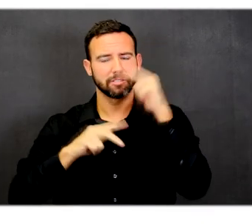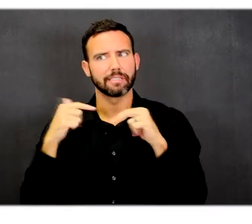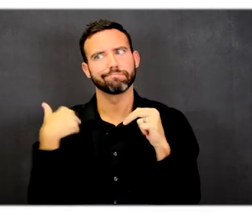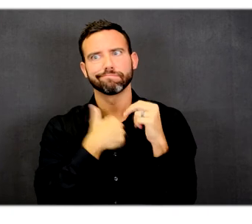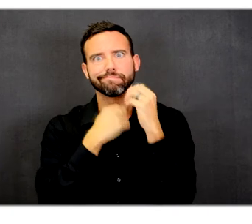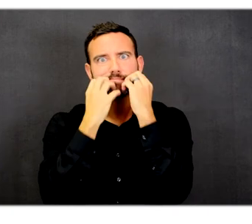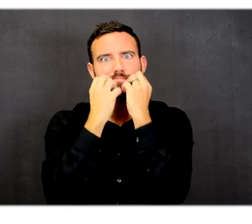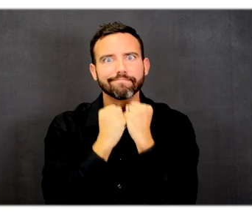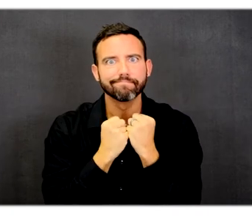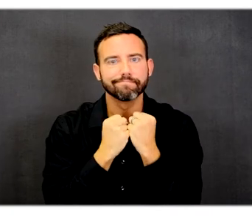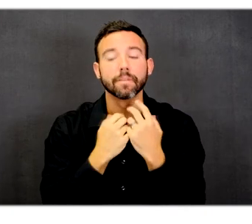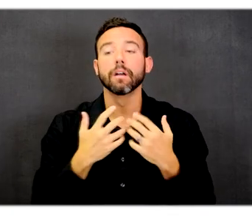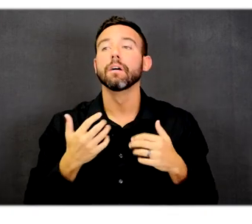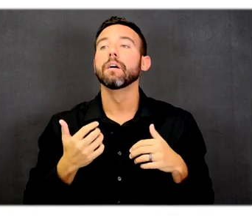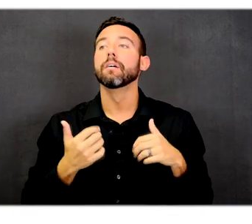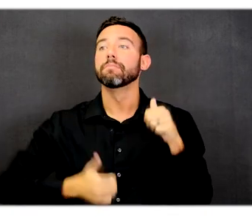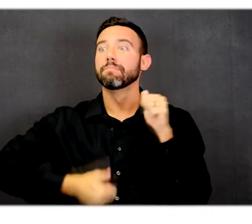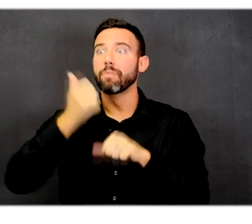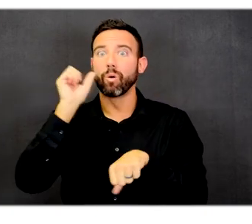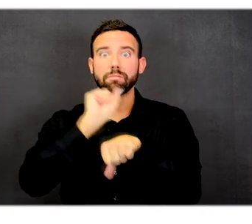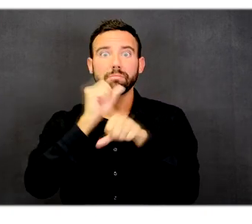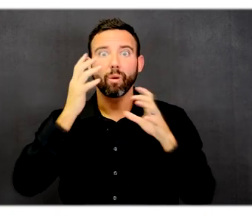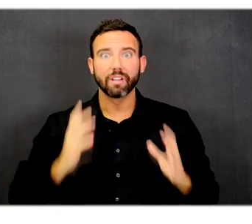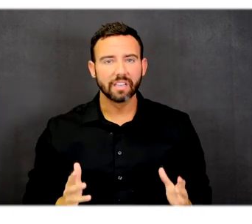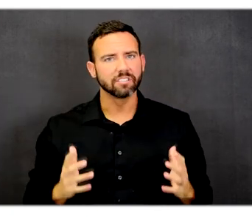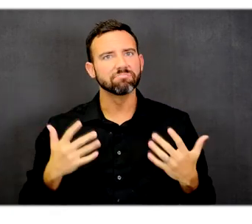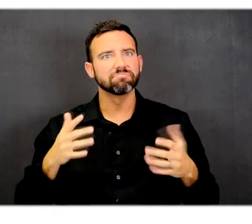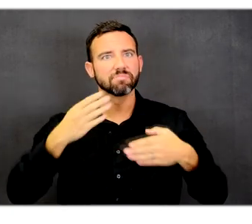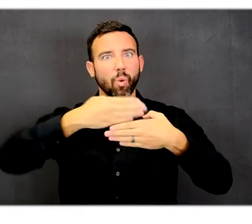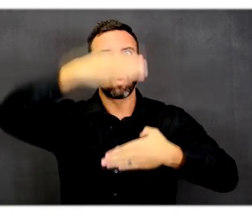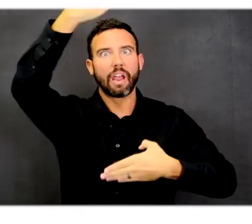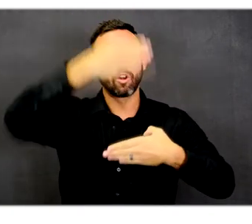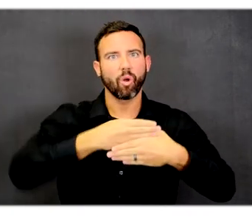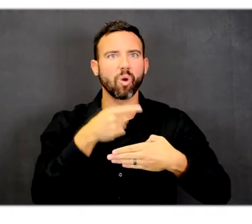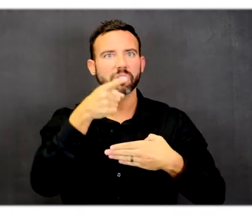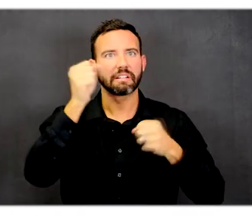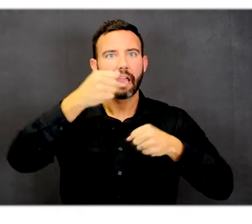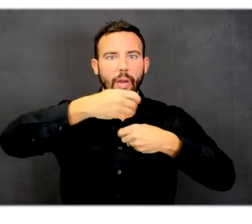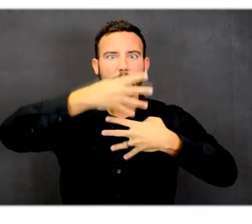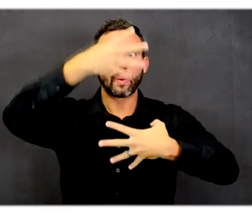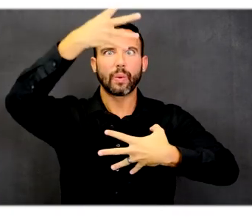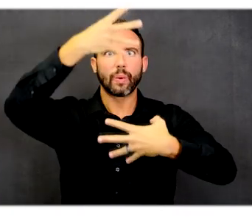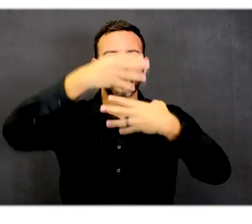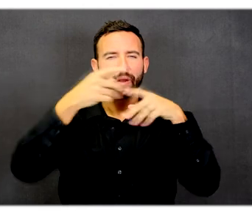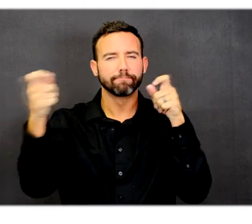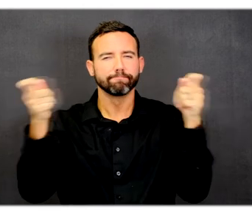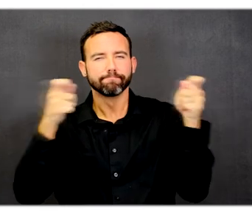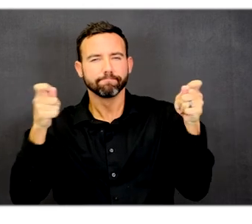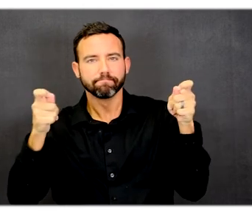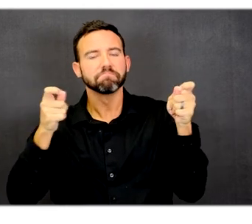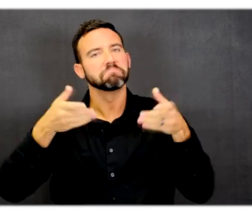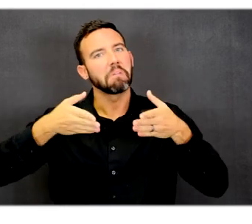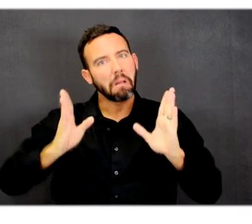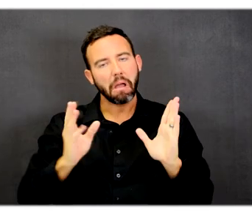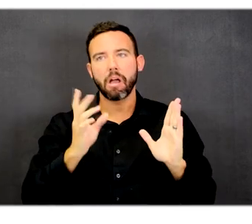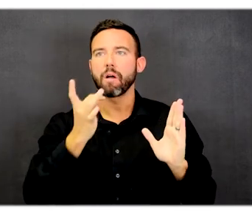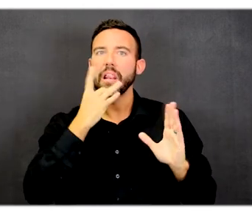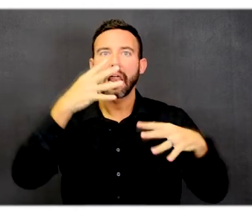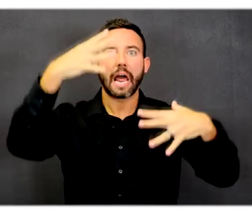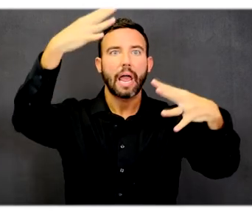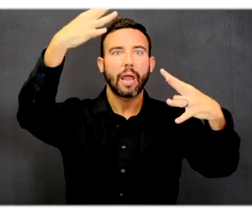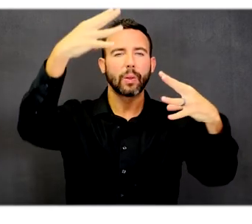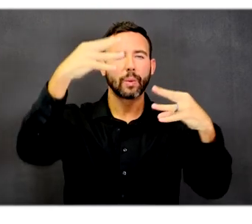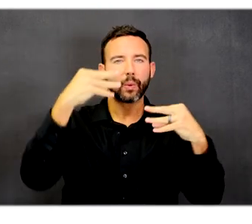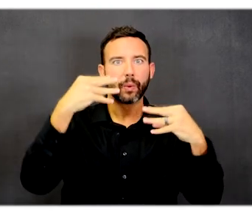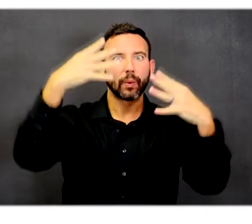Most employees have access to windows that have a control system on them that allows daylight harvesting. If it is